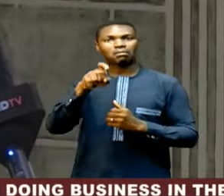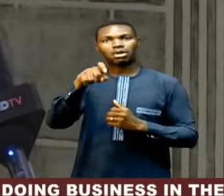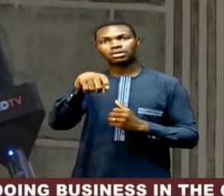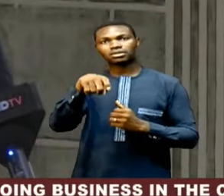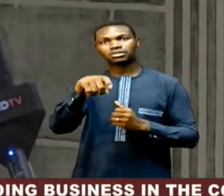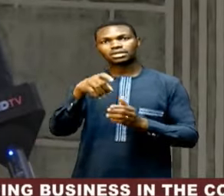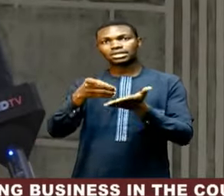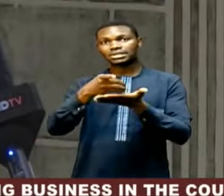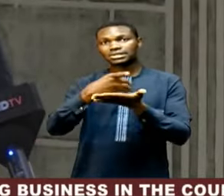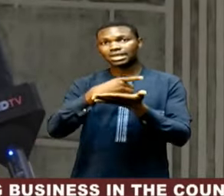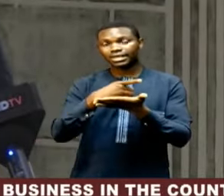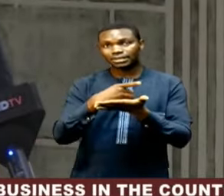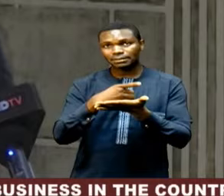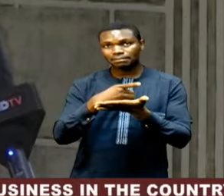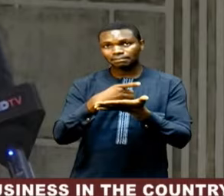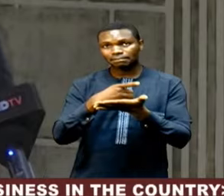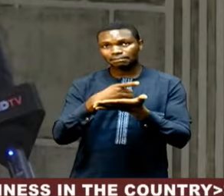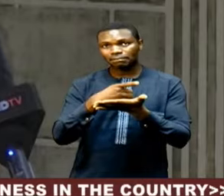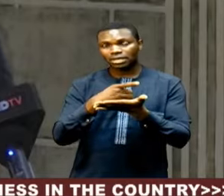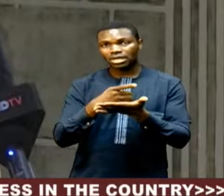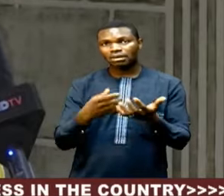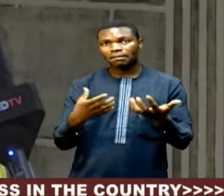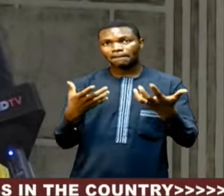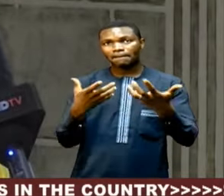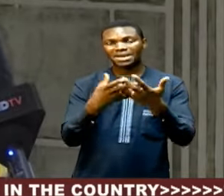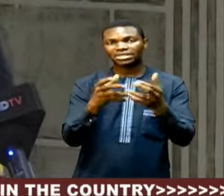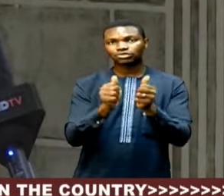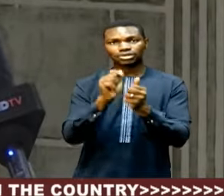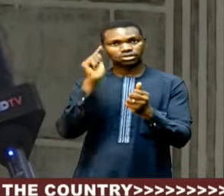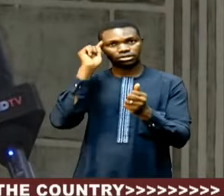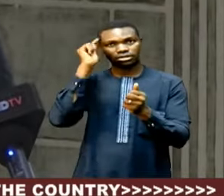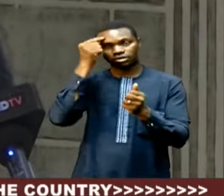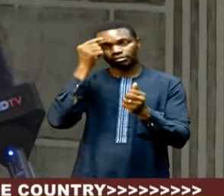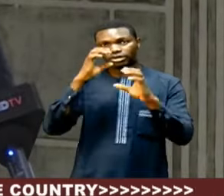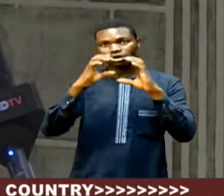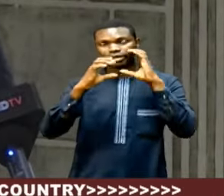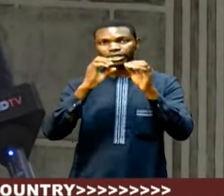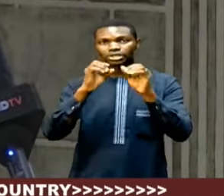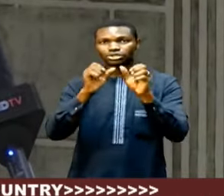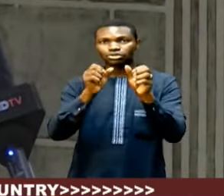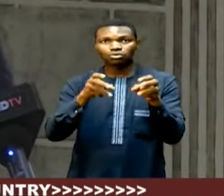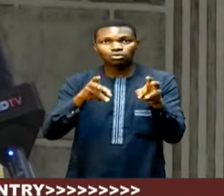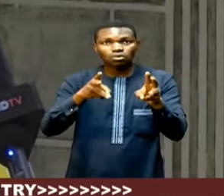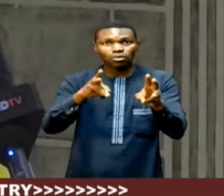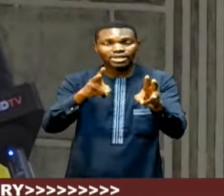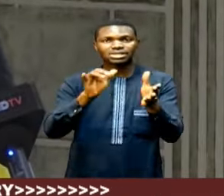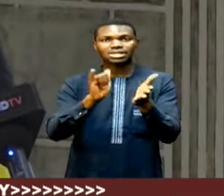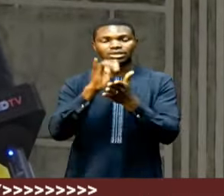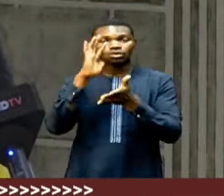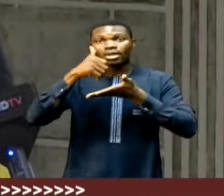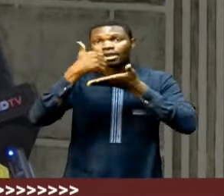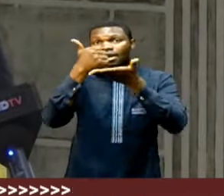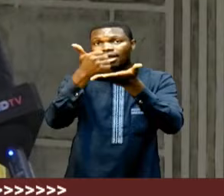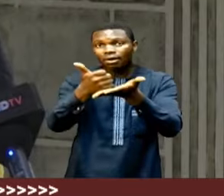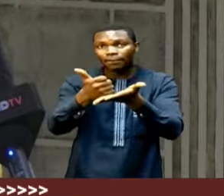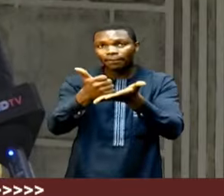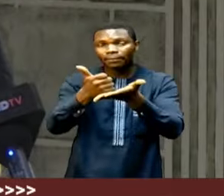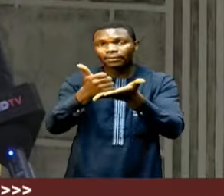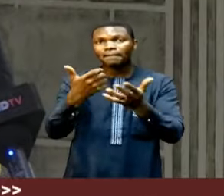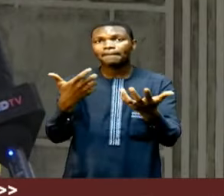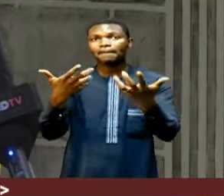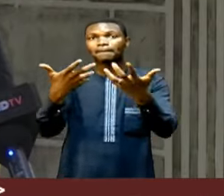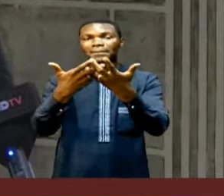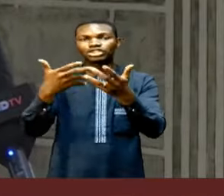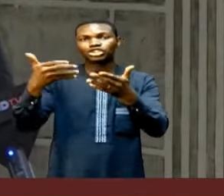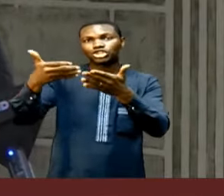design, in conjunction with government, communication strategies that would drive the renewed hope agenda